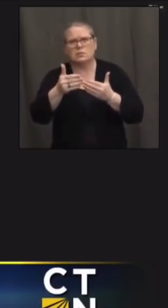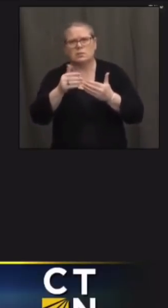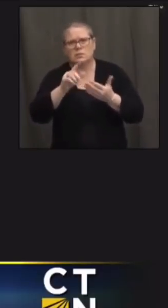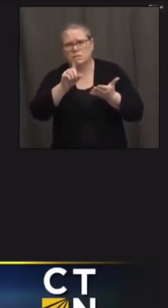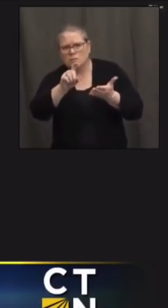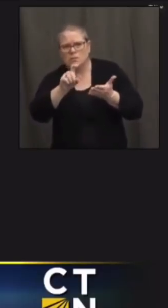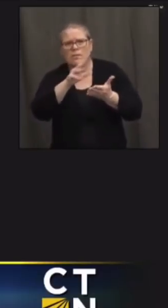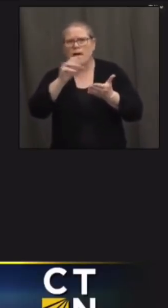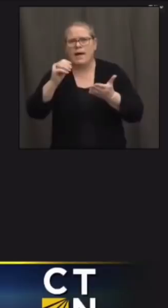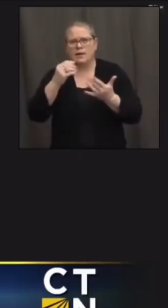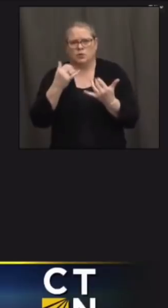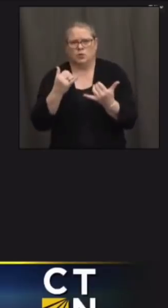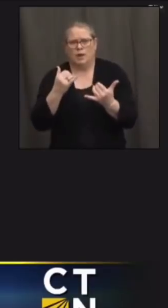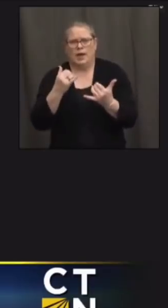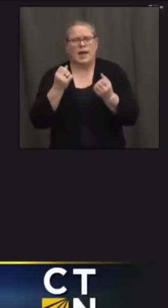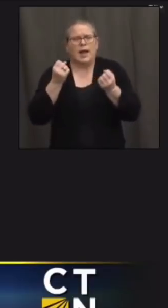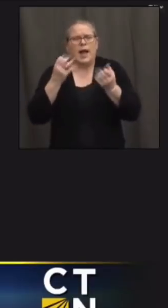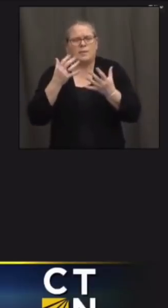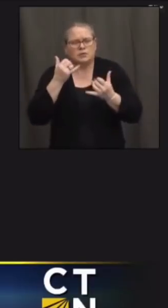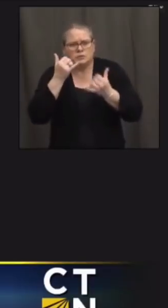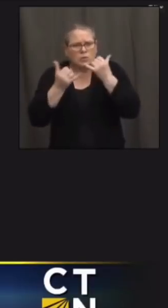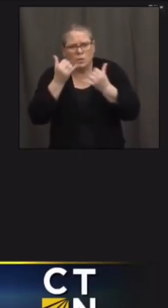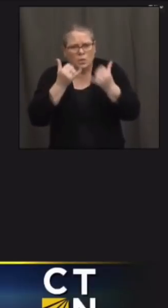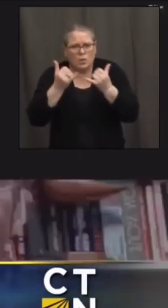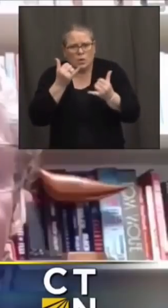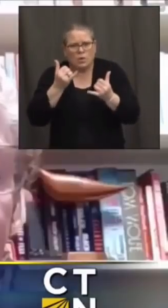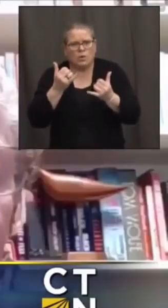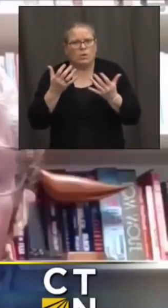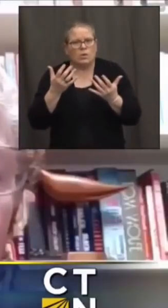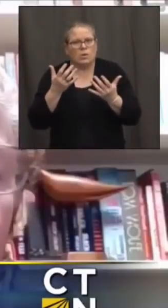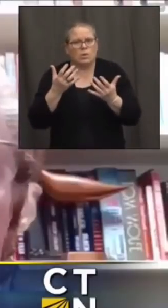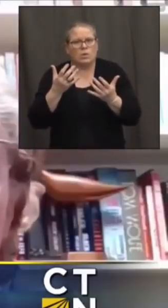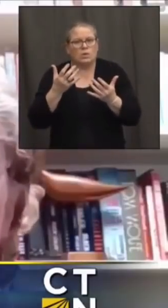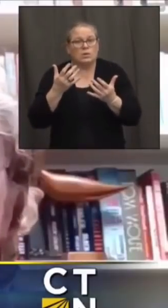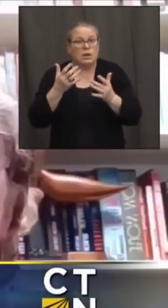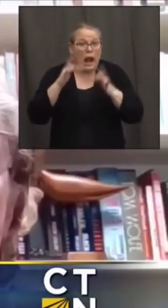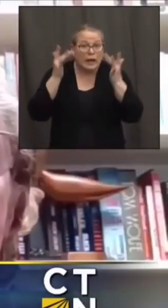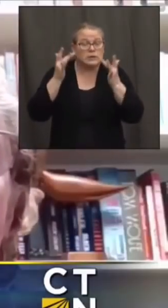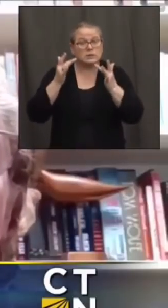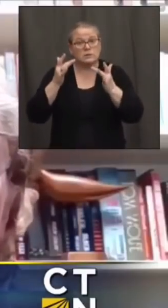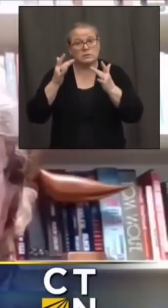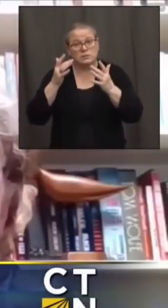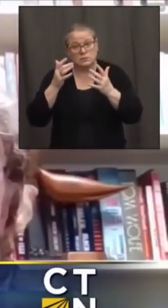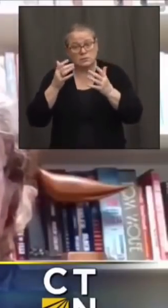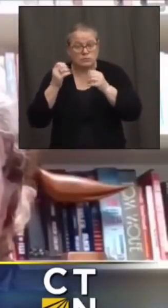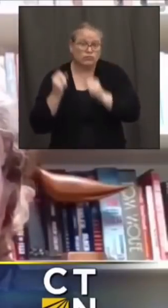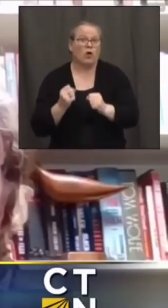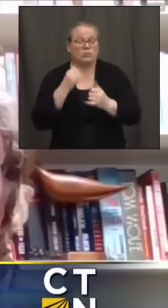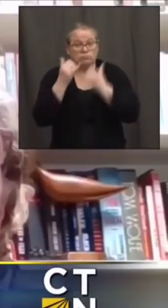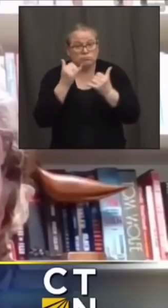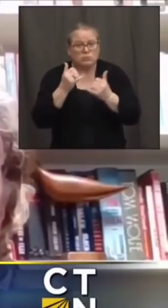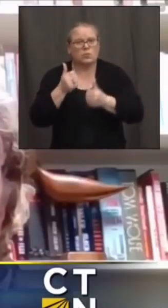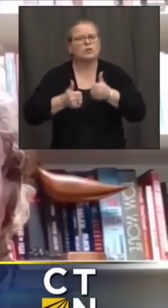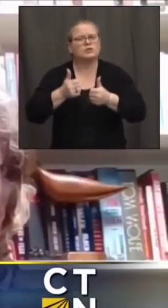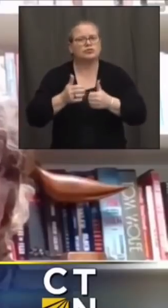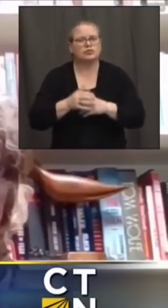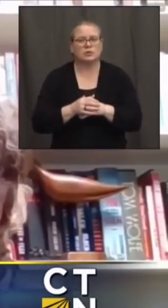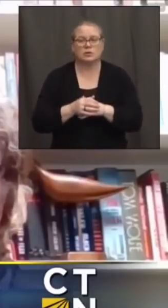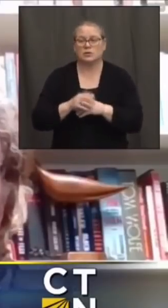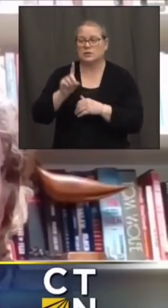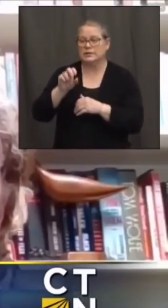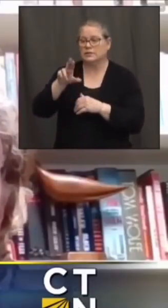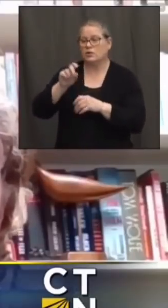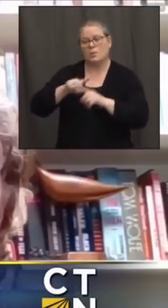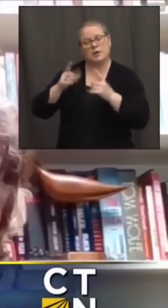so we're the day is still ongoing so we'll have more and better